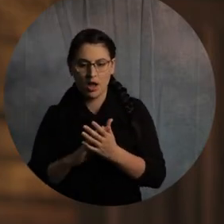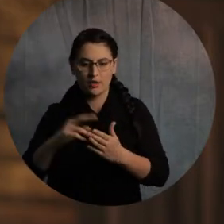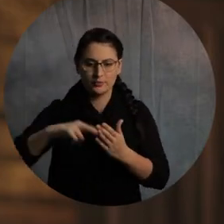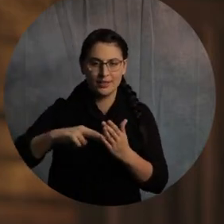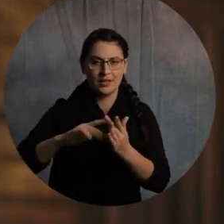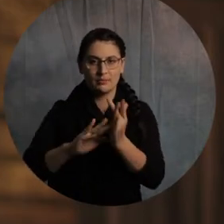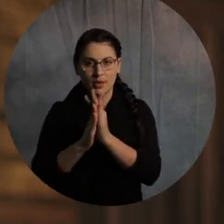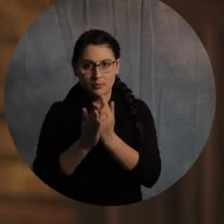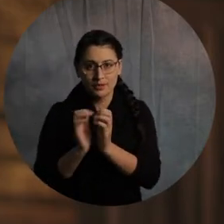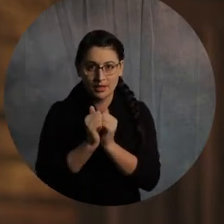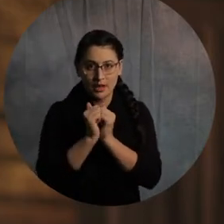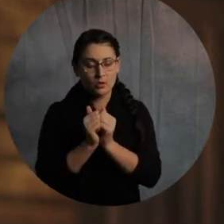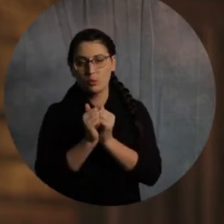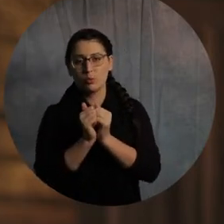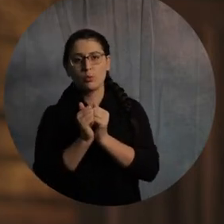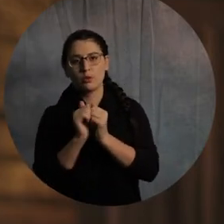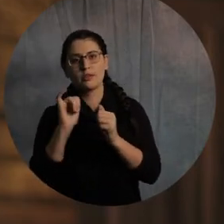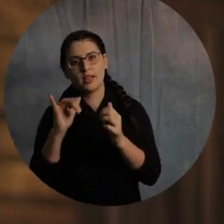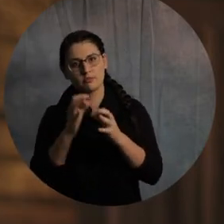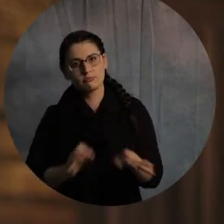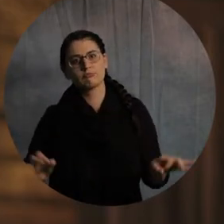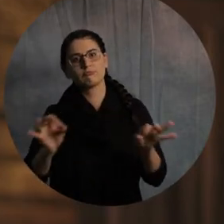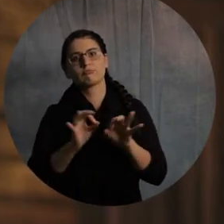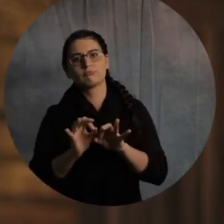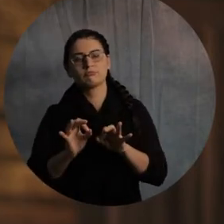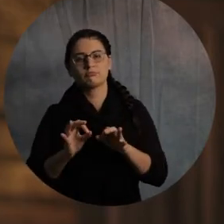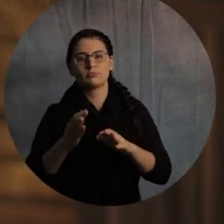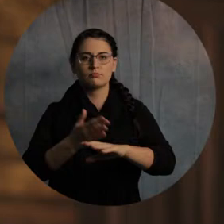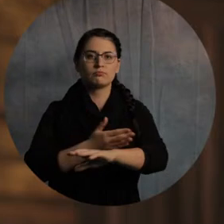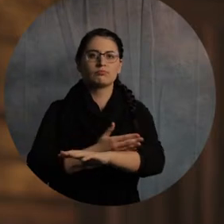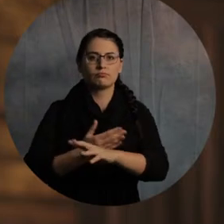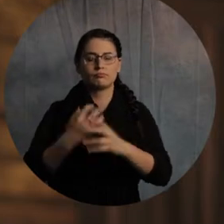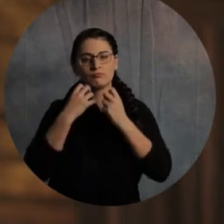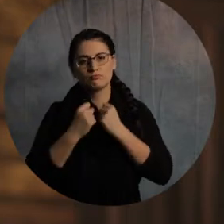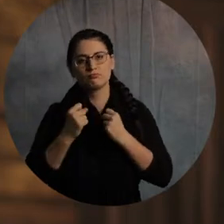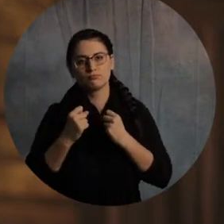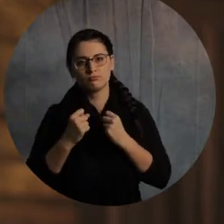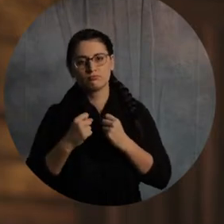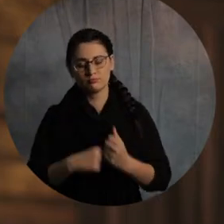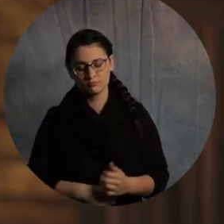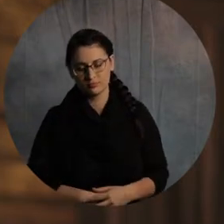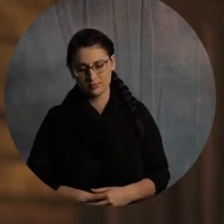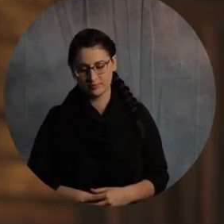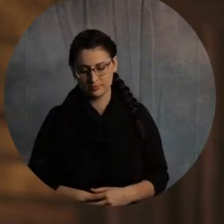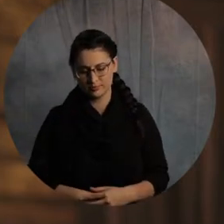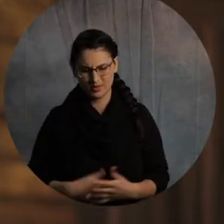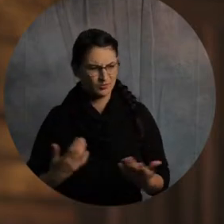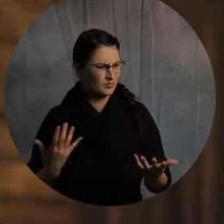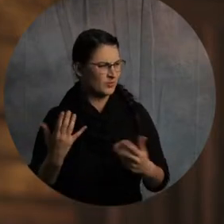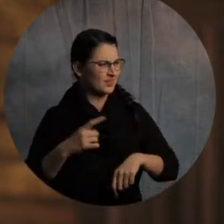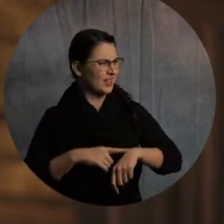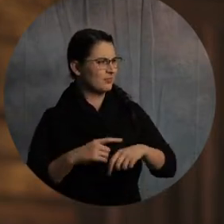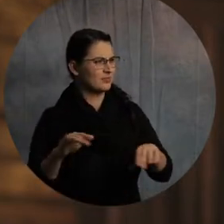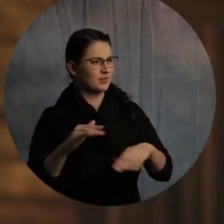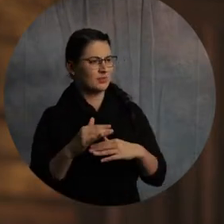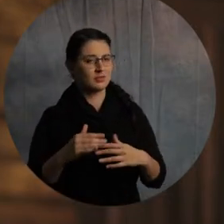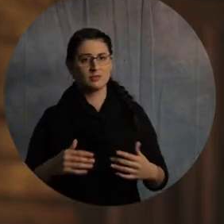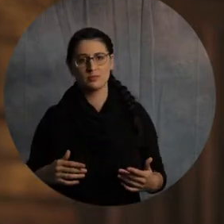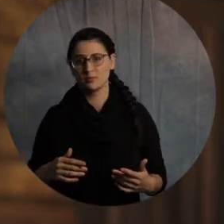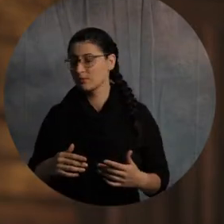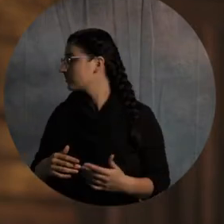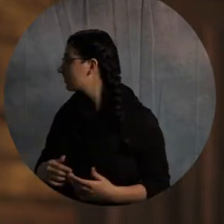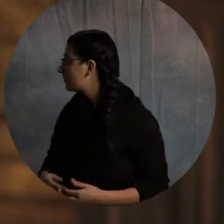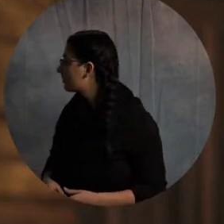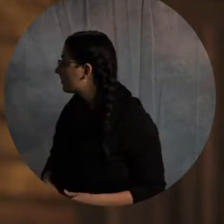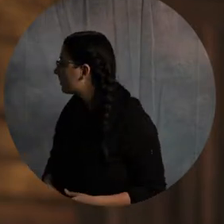That labor matters. And it will produce a oneness in your marriage like no other. All right. Hey, I think I don't even know what kind of time limit we have. And I'm guessing like Jesus